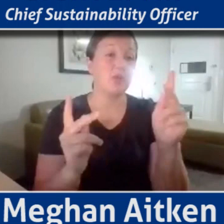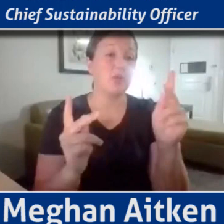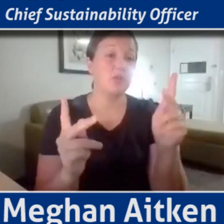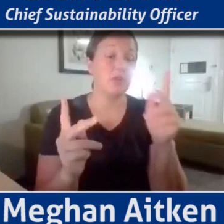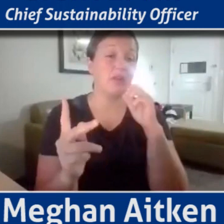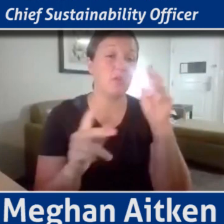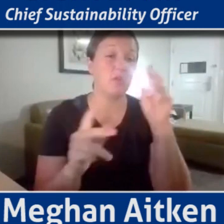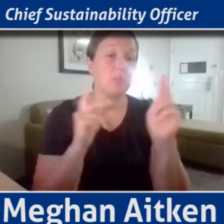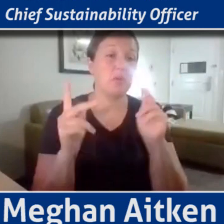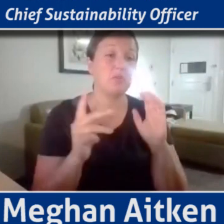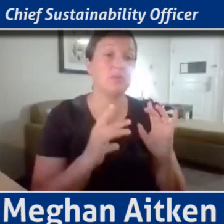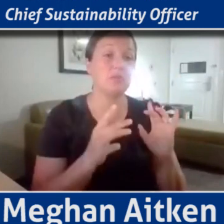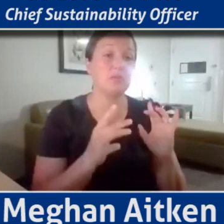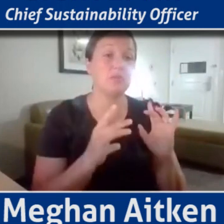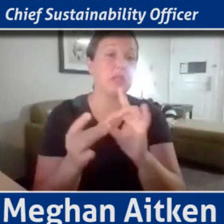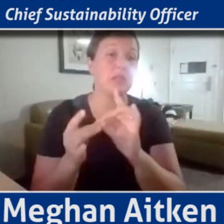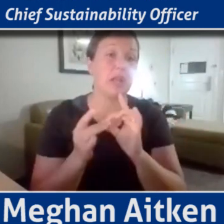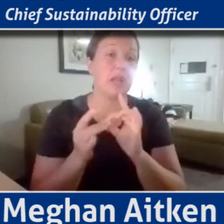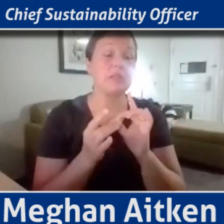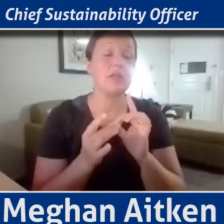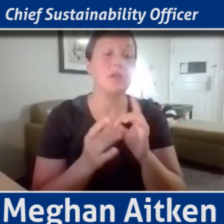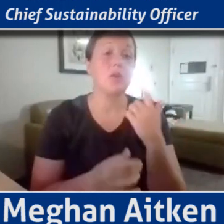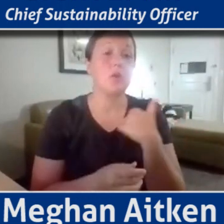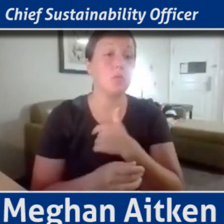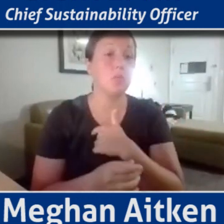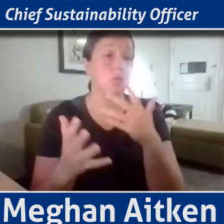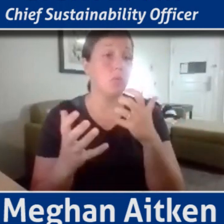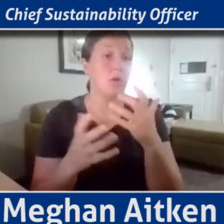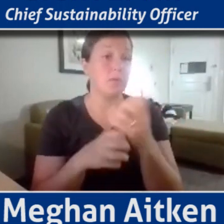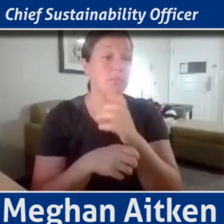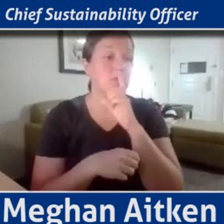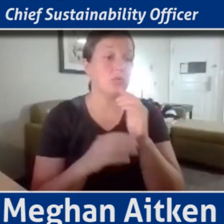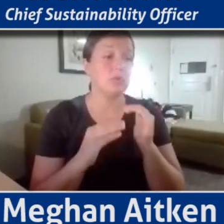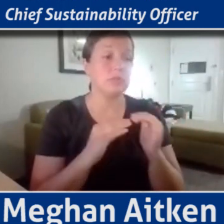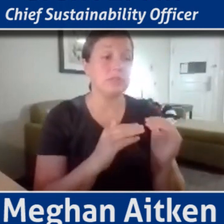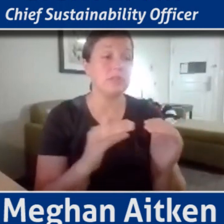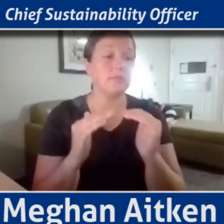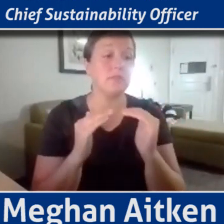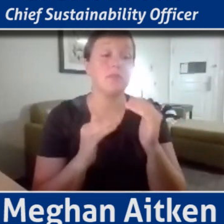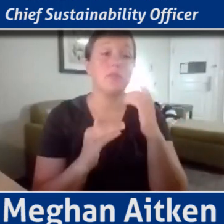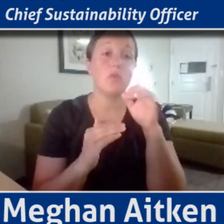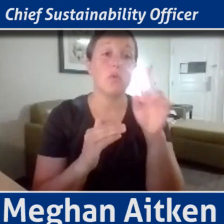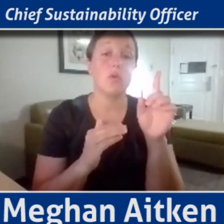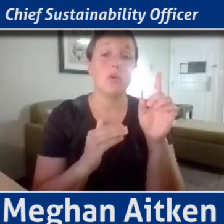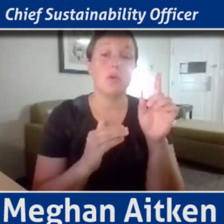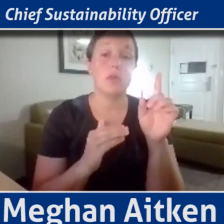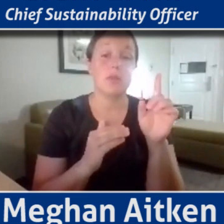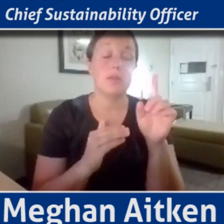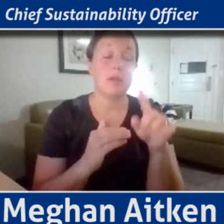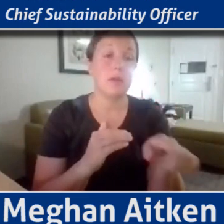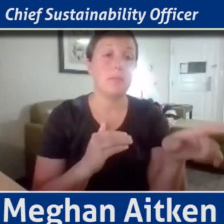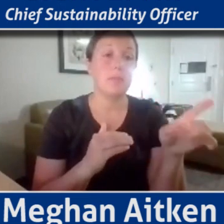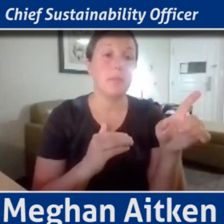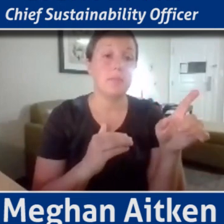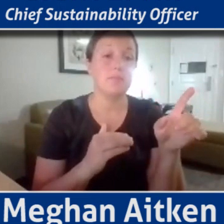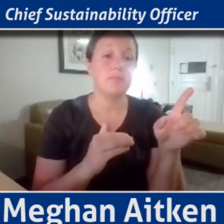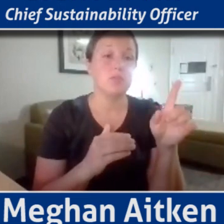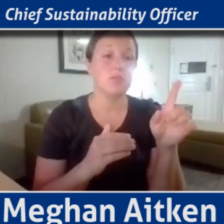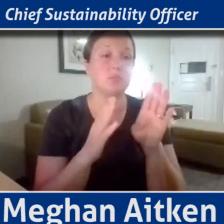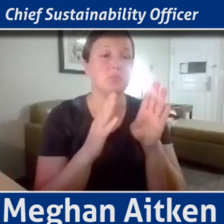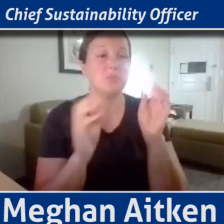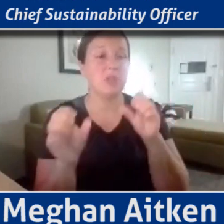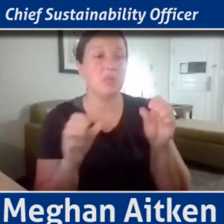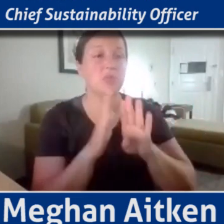at various points. And we want to make it easier, uh, for that to happen, developing this network